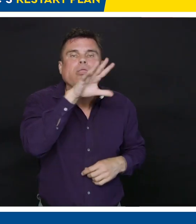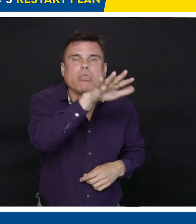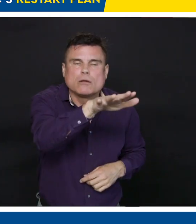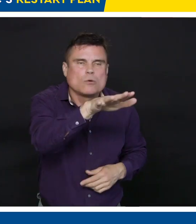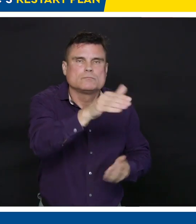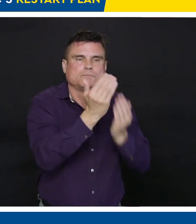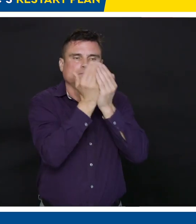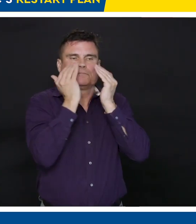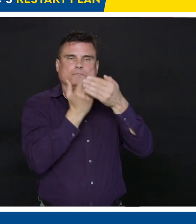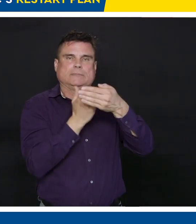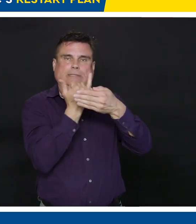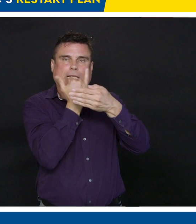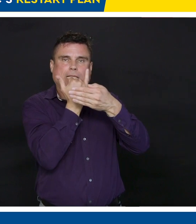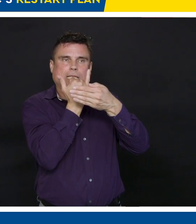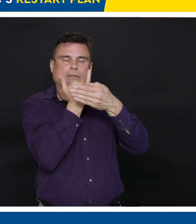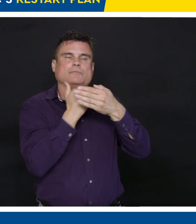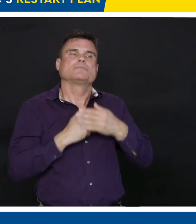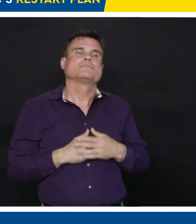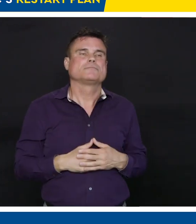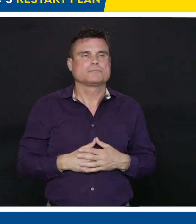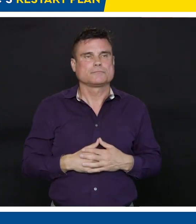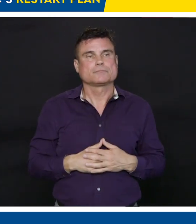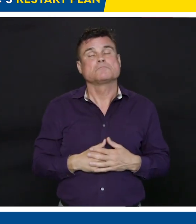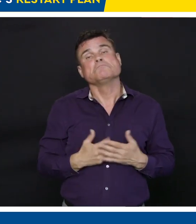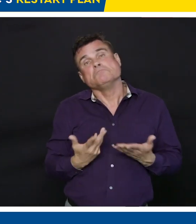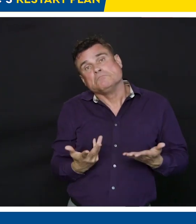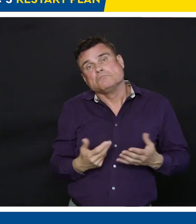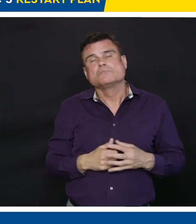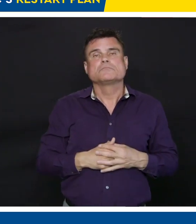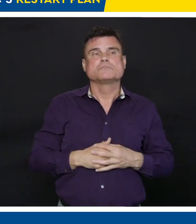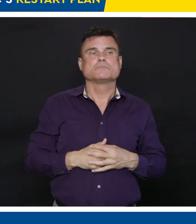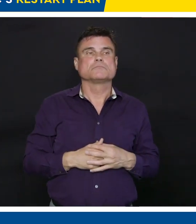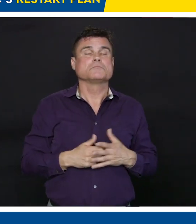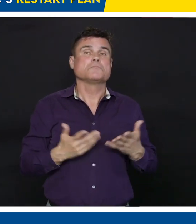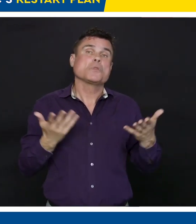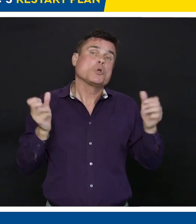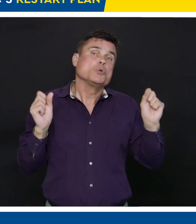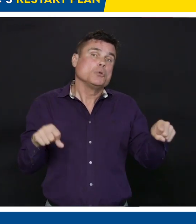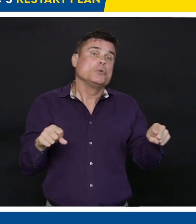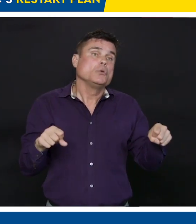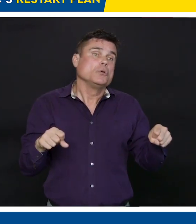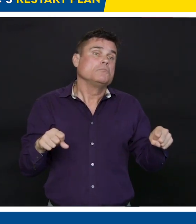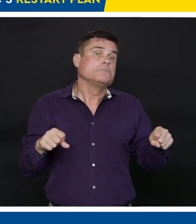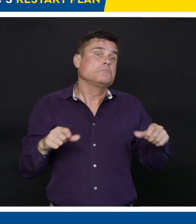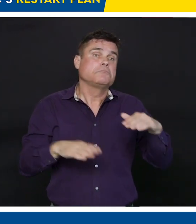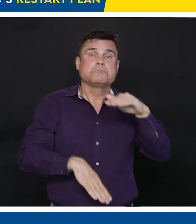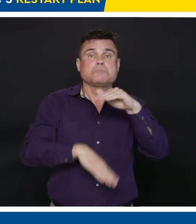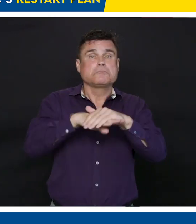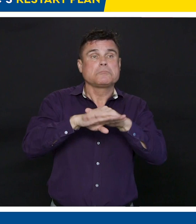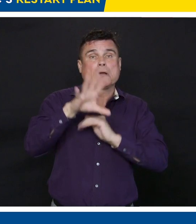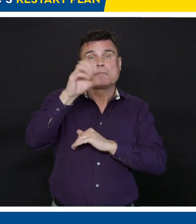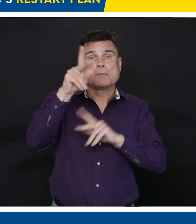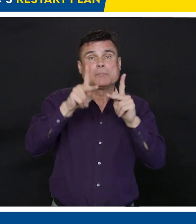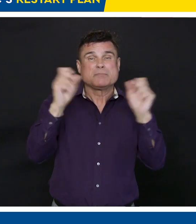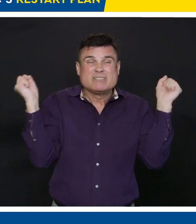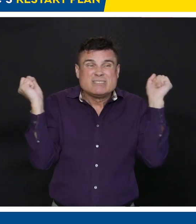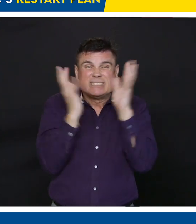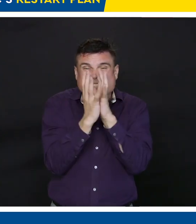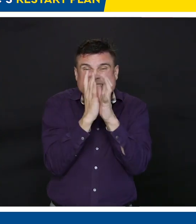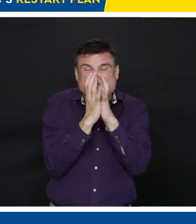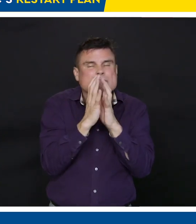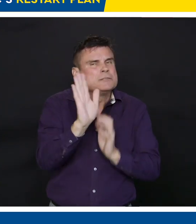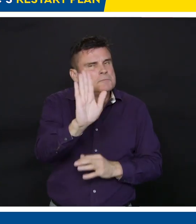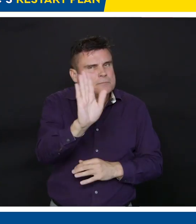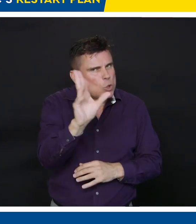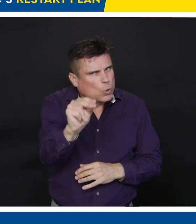have 49 people spread through a larger space, particularly when it comes to things like gatherings of particular